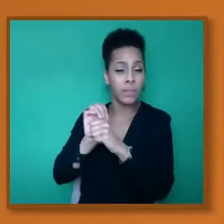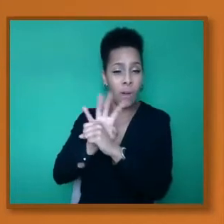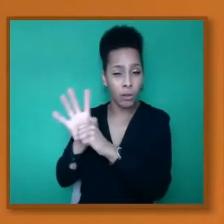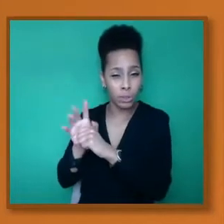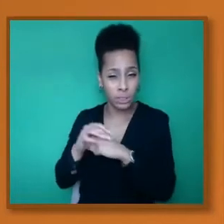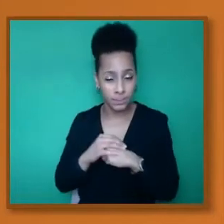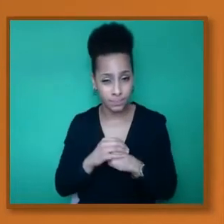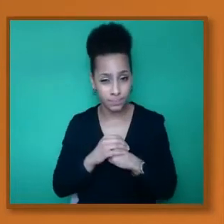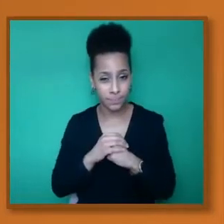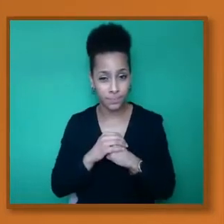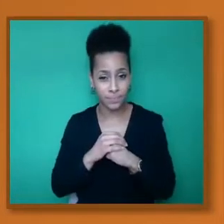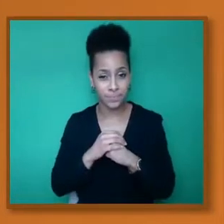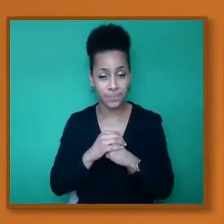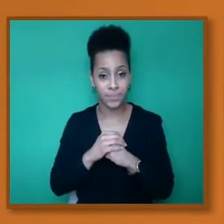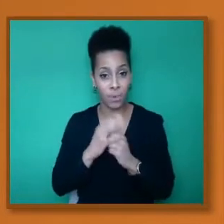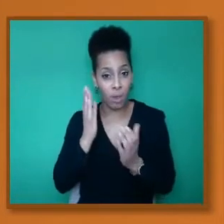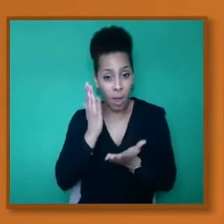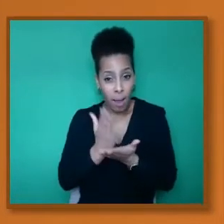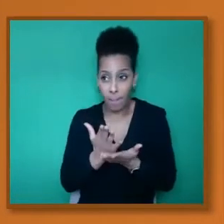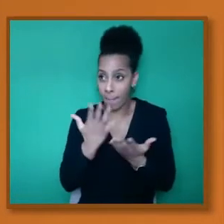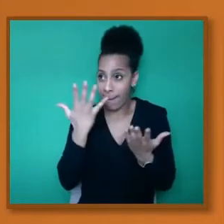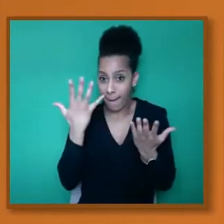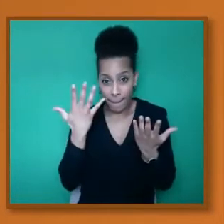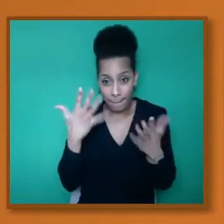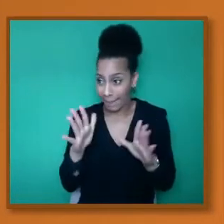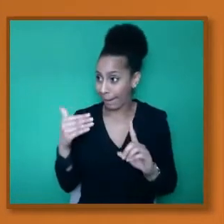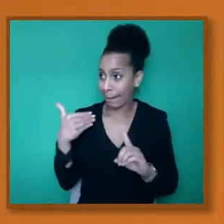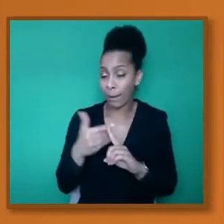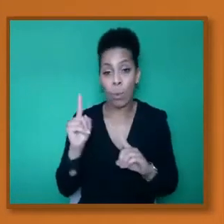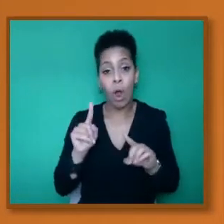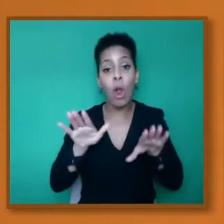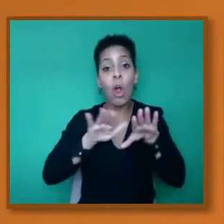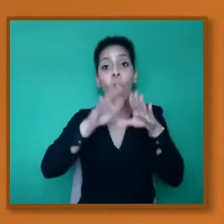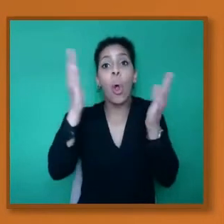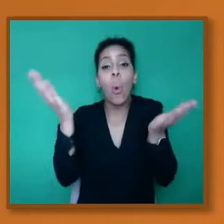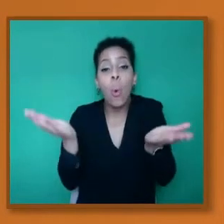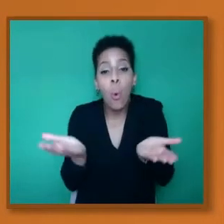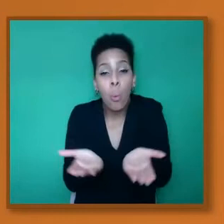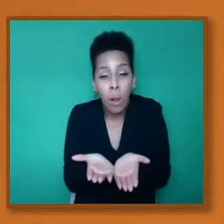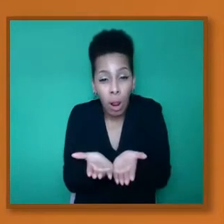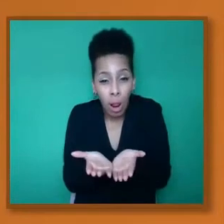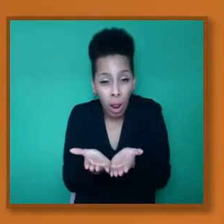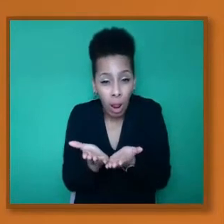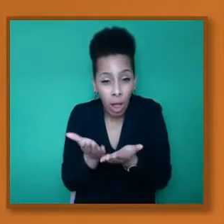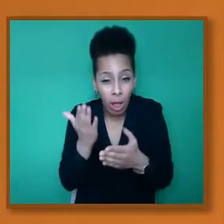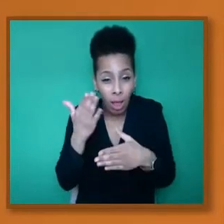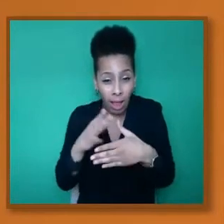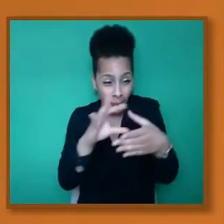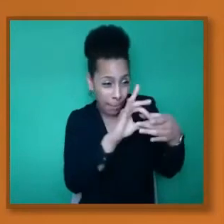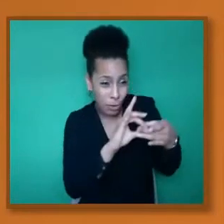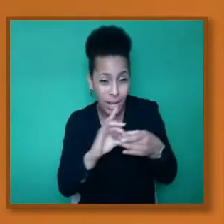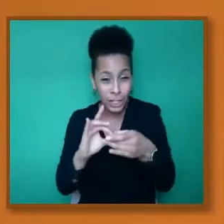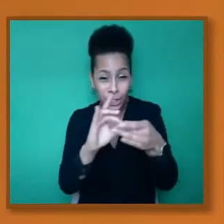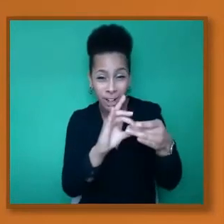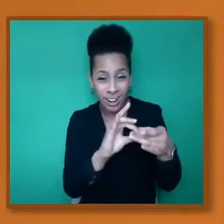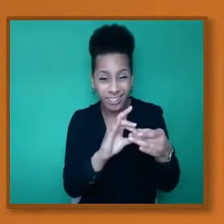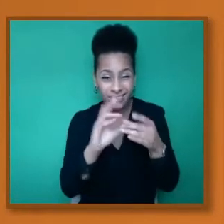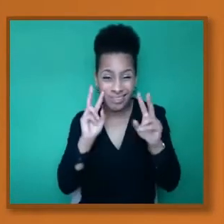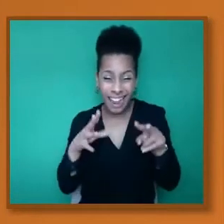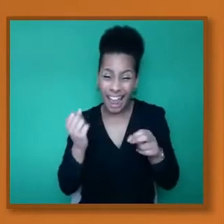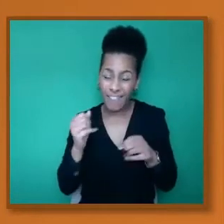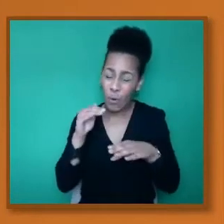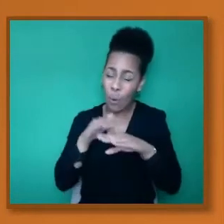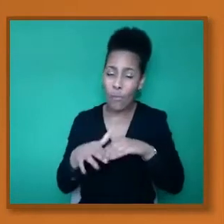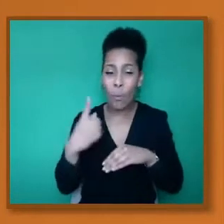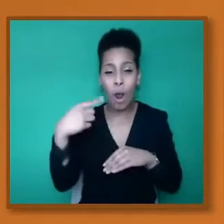global collaboration. What we can see is that we've got over one hundred and eighty research laboratory laboratories,